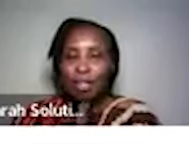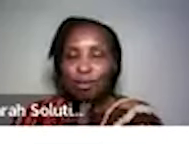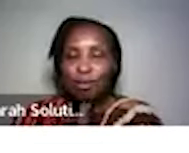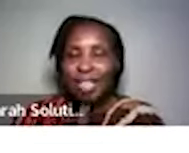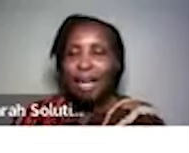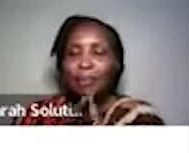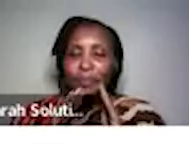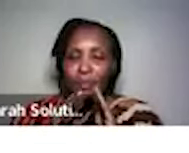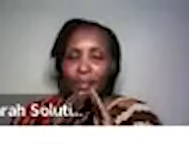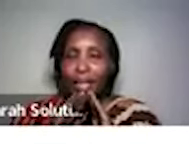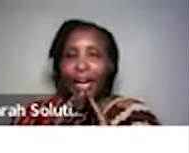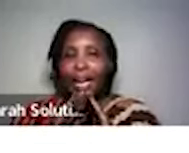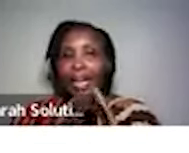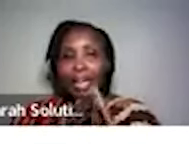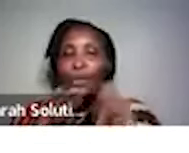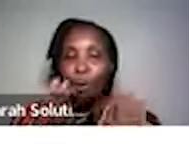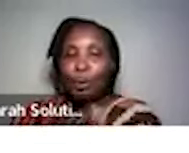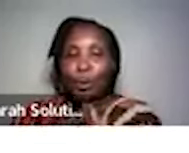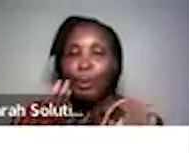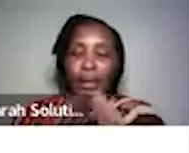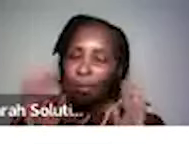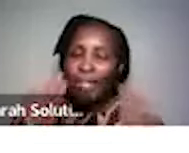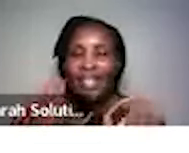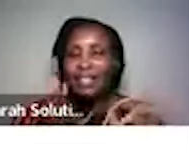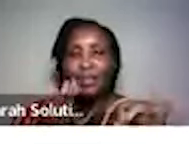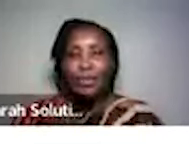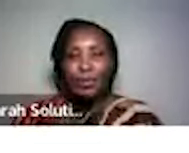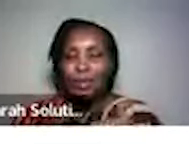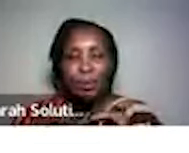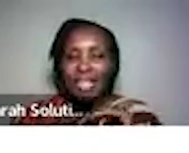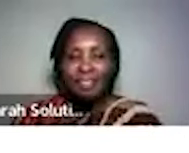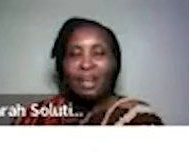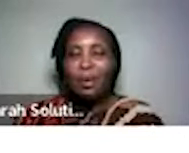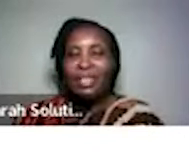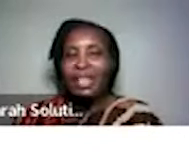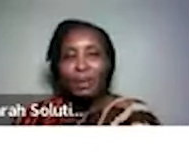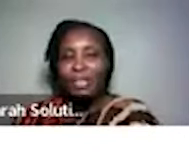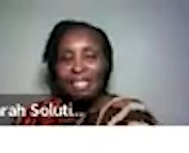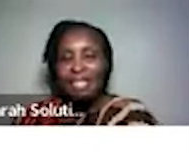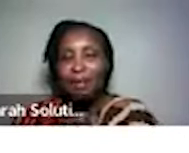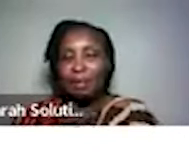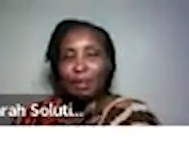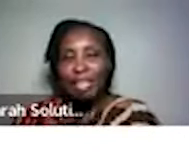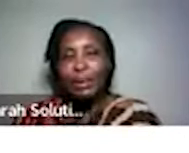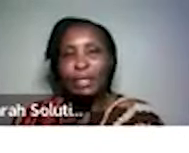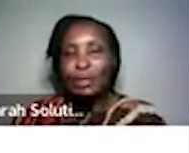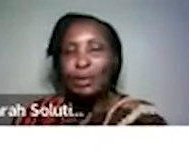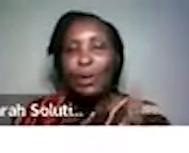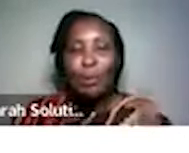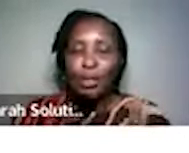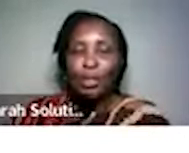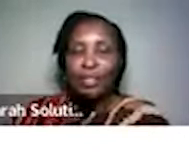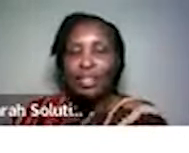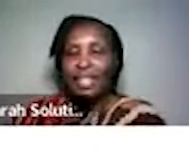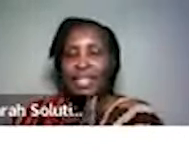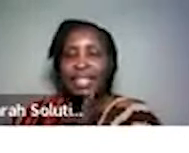the event of the year uh and you know we you know at our solutions we we never go down on in terms of your takeaways so